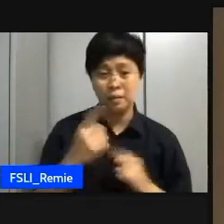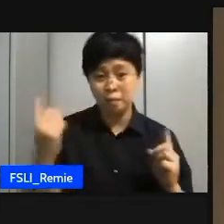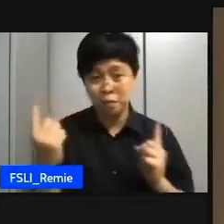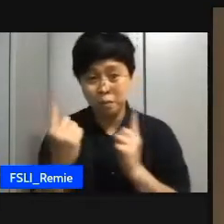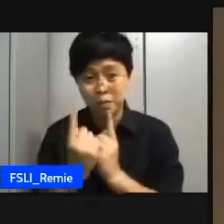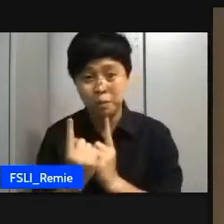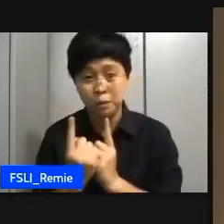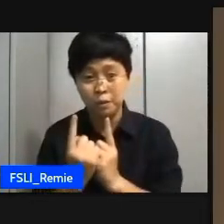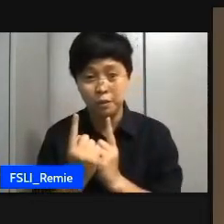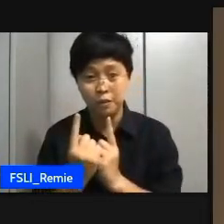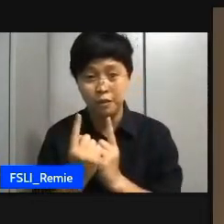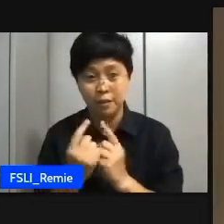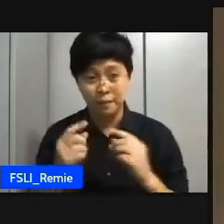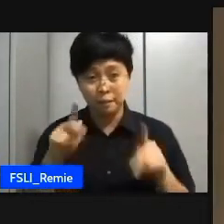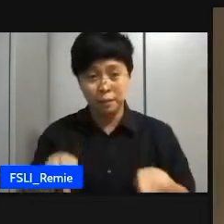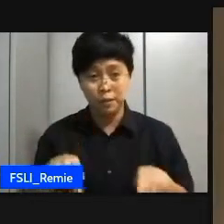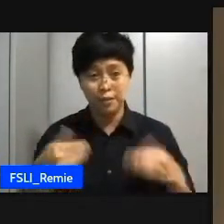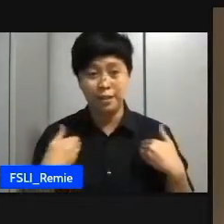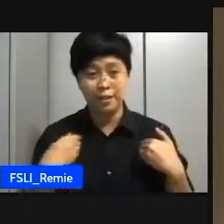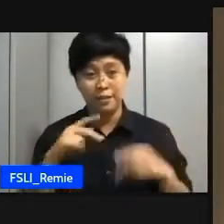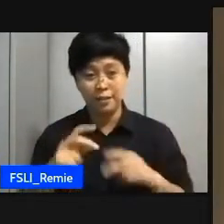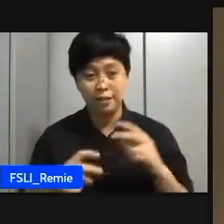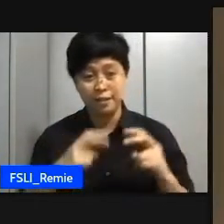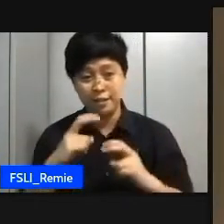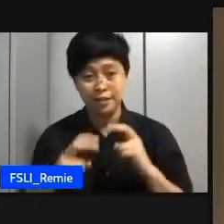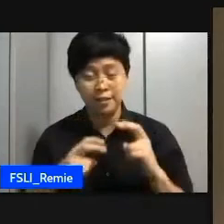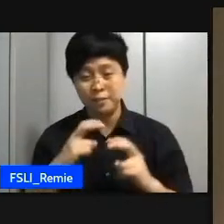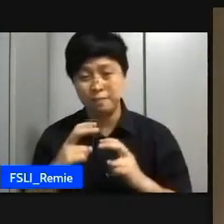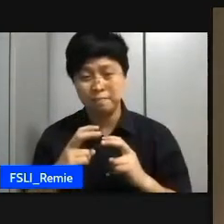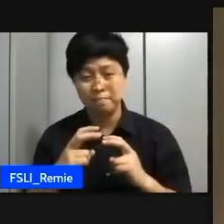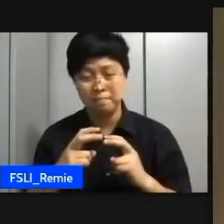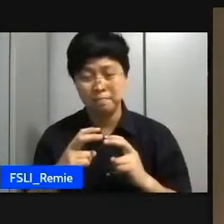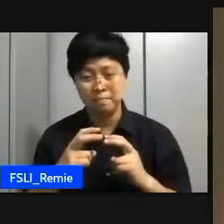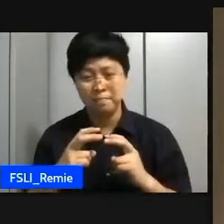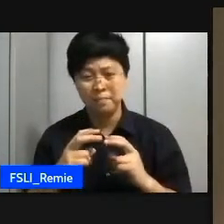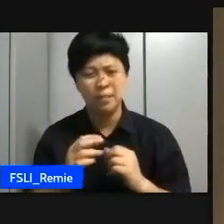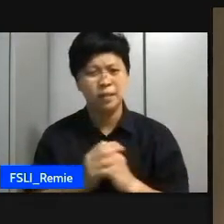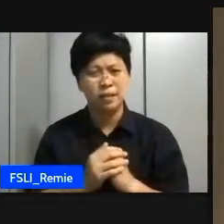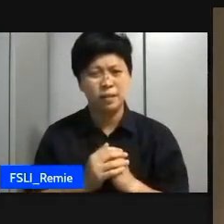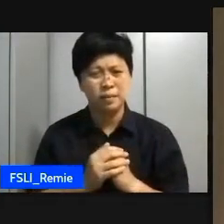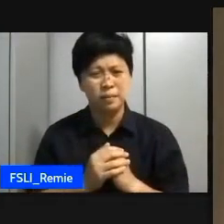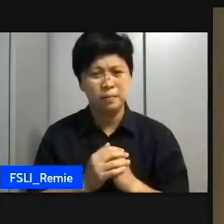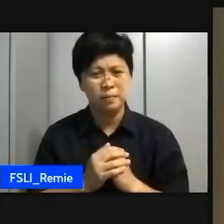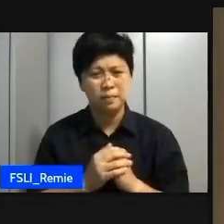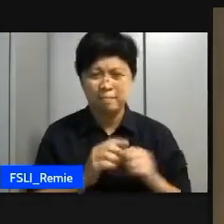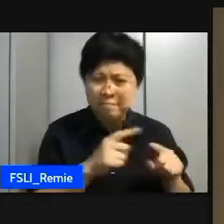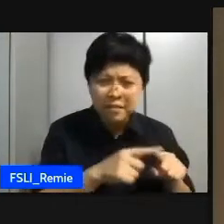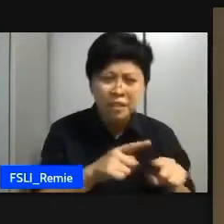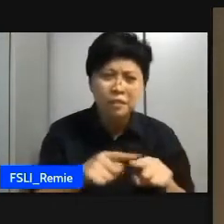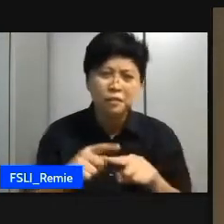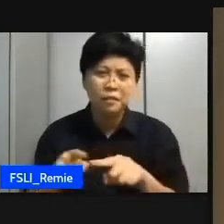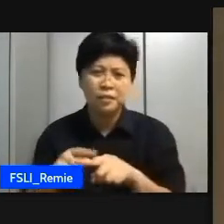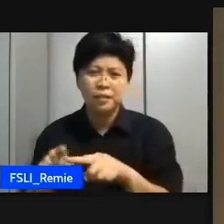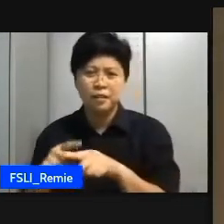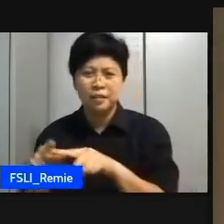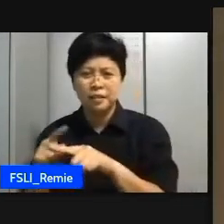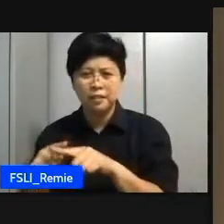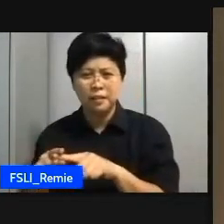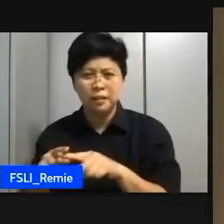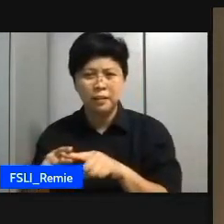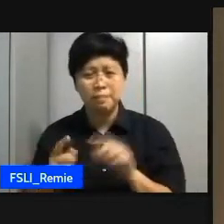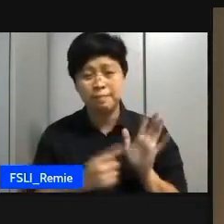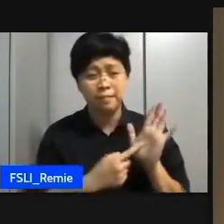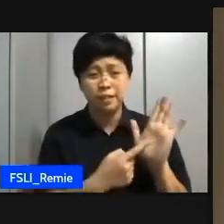person with autism you've met one person with autism um kids with autism all have very different like